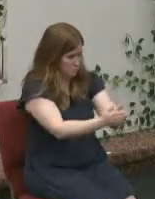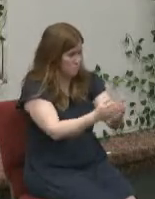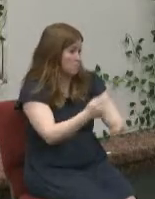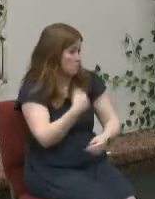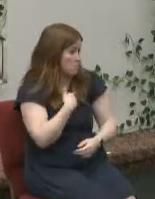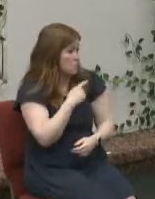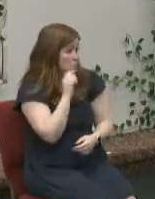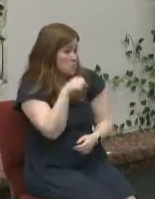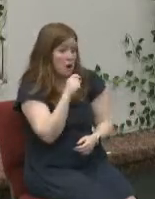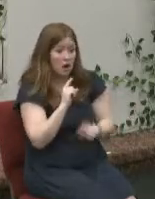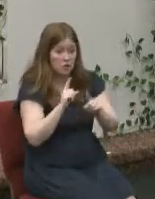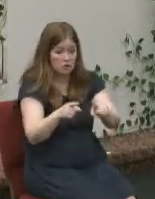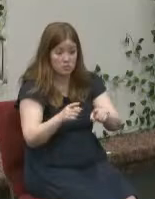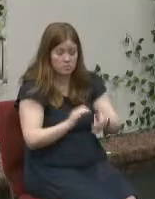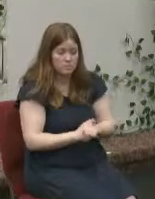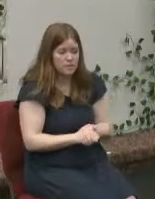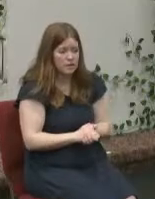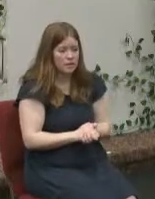absolutely